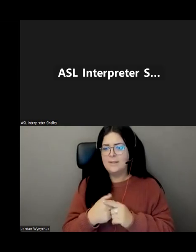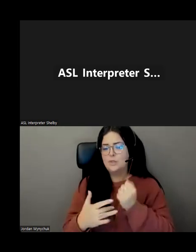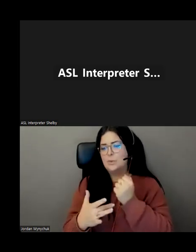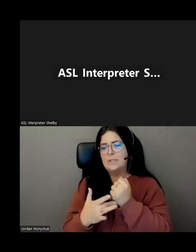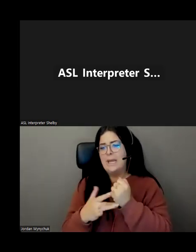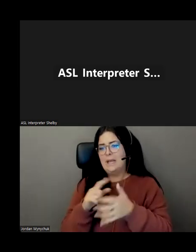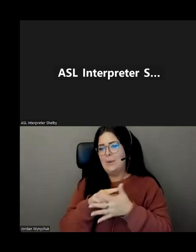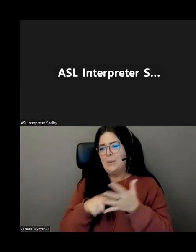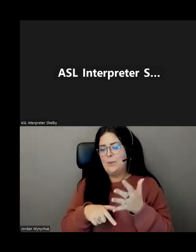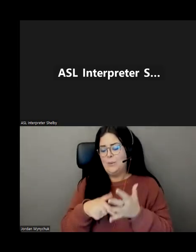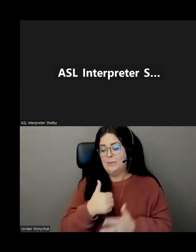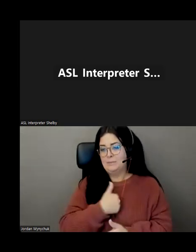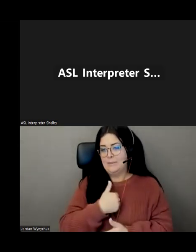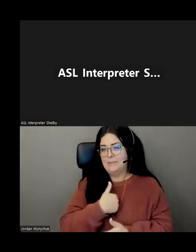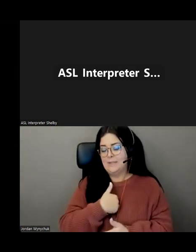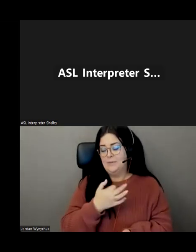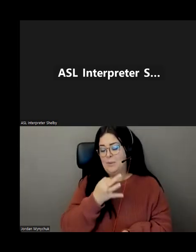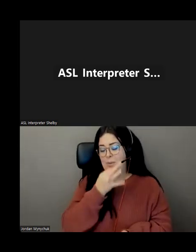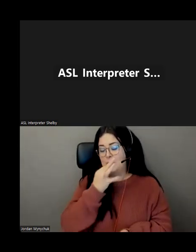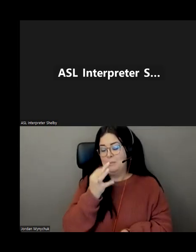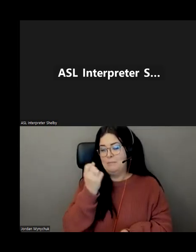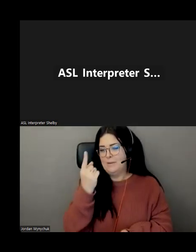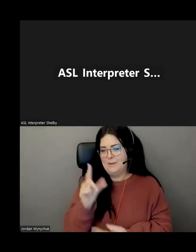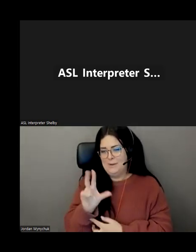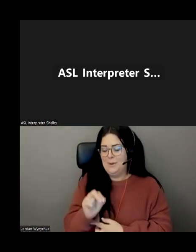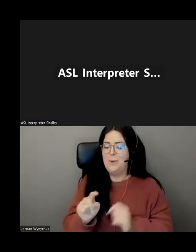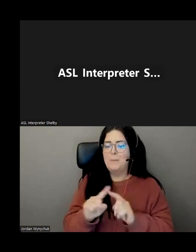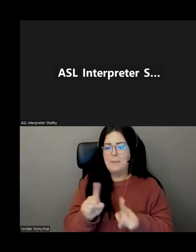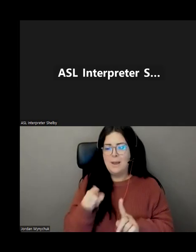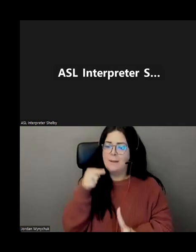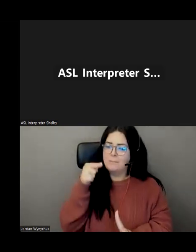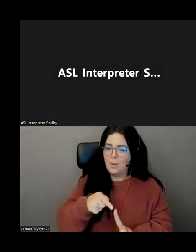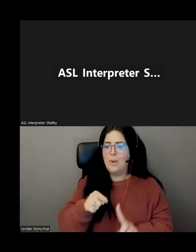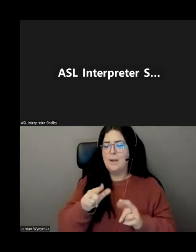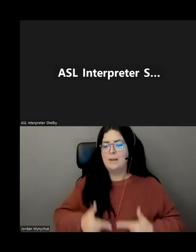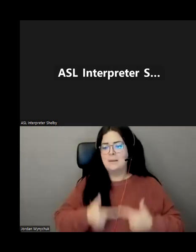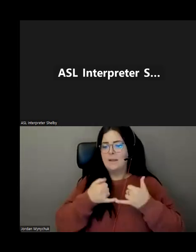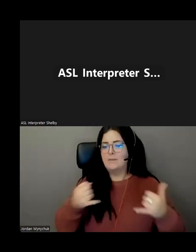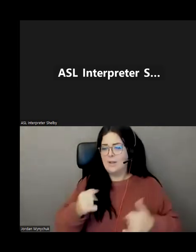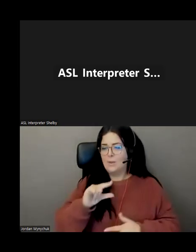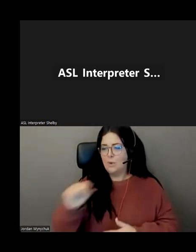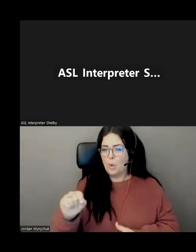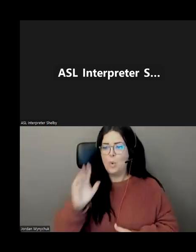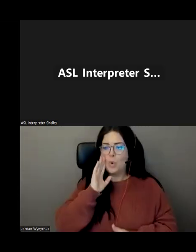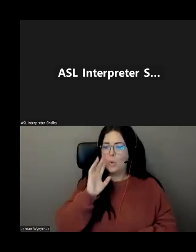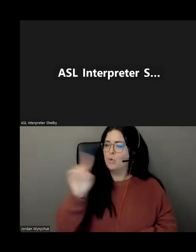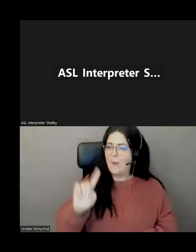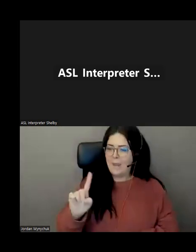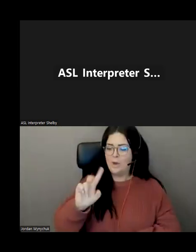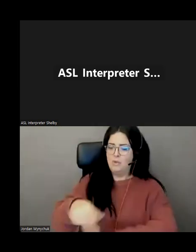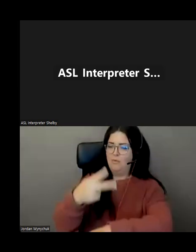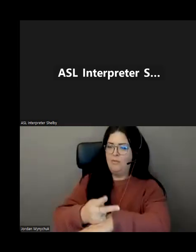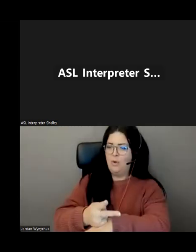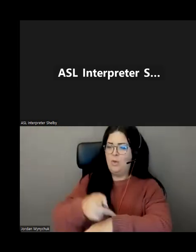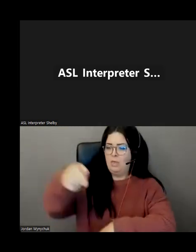i certainly do not uh pretend to understand but they can find you outside your home are these available everywhere